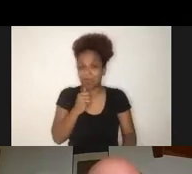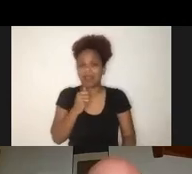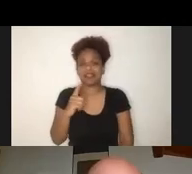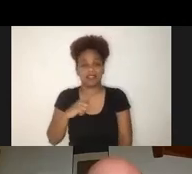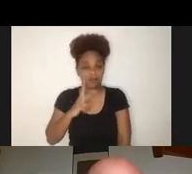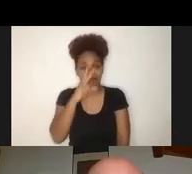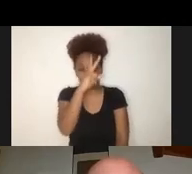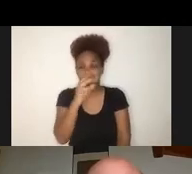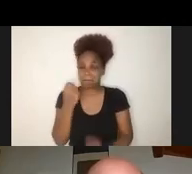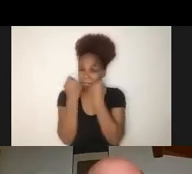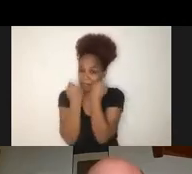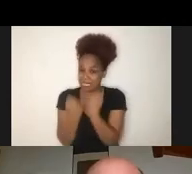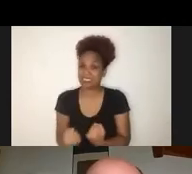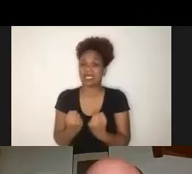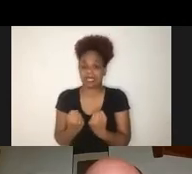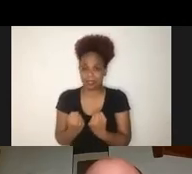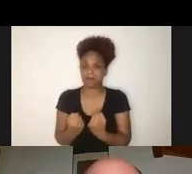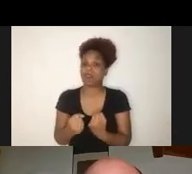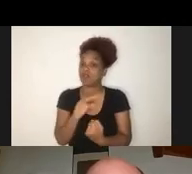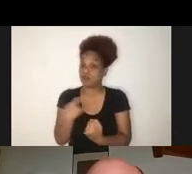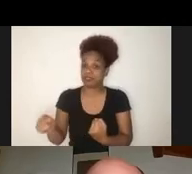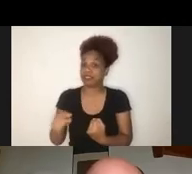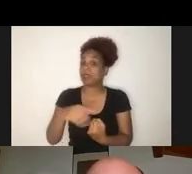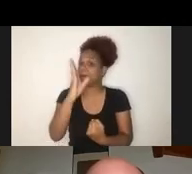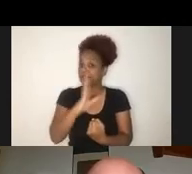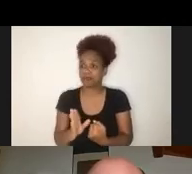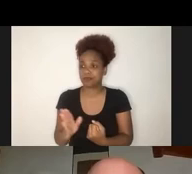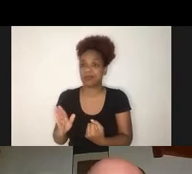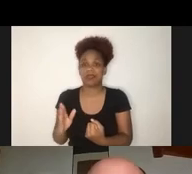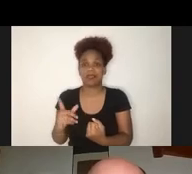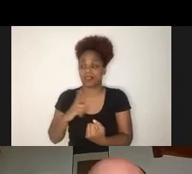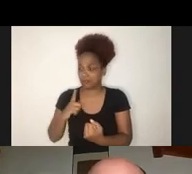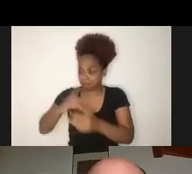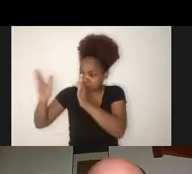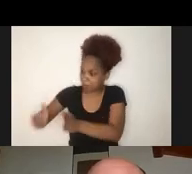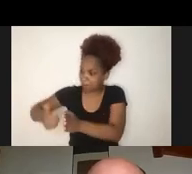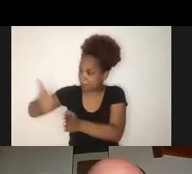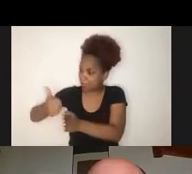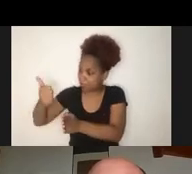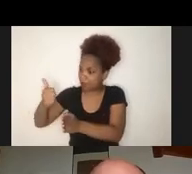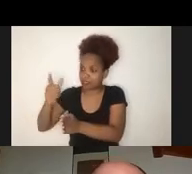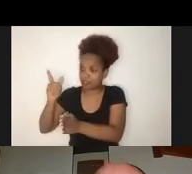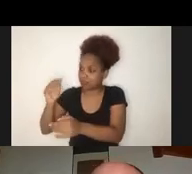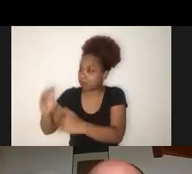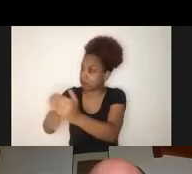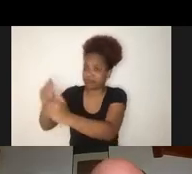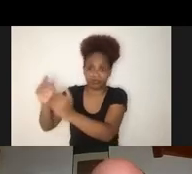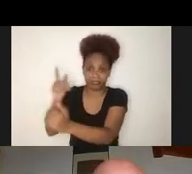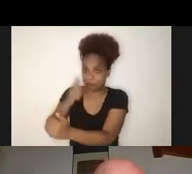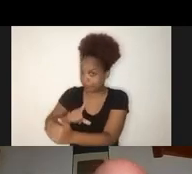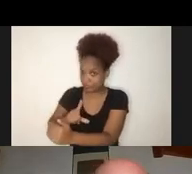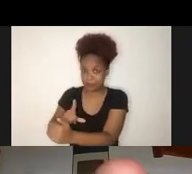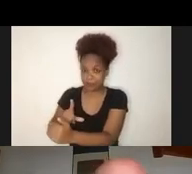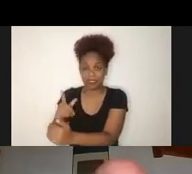really yet recovered. And that's the same for some other countries in the southern hemisphere, like